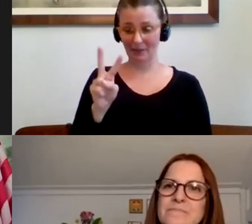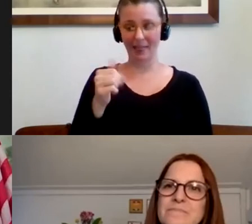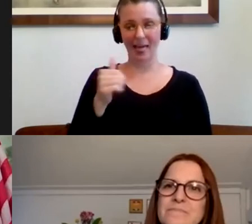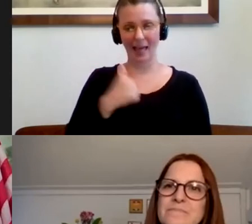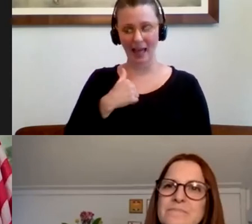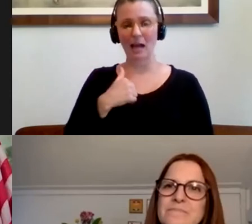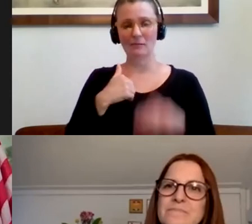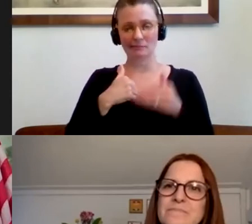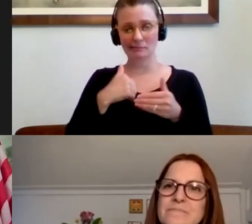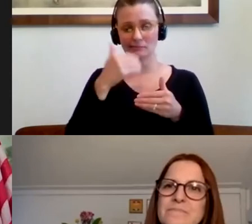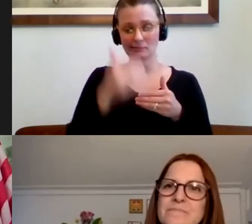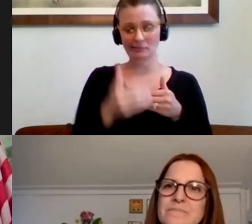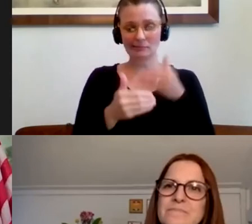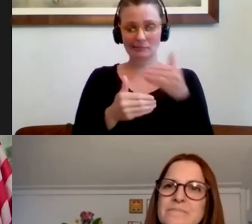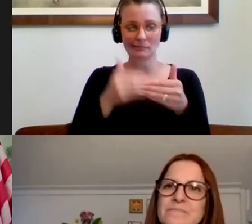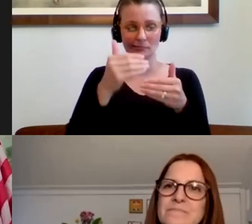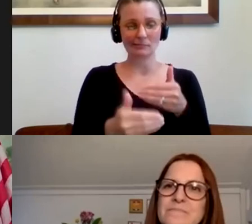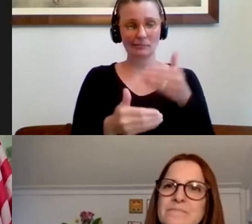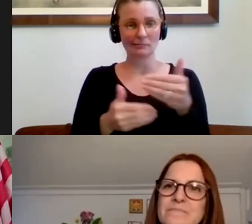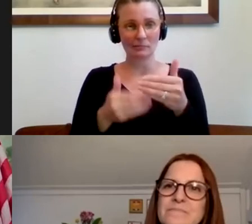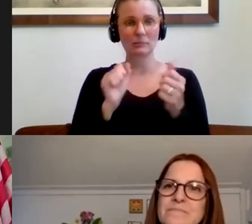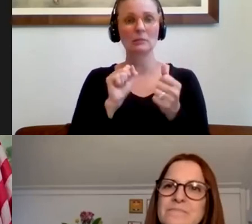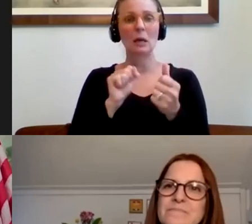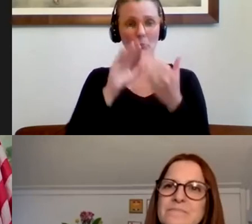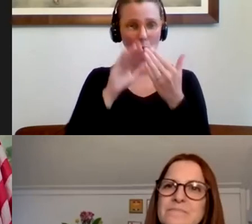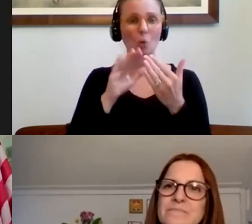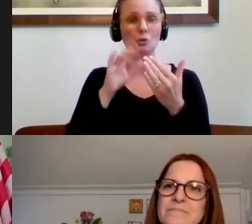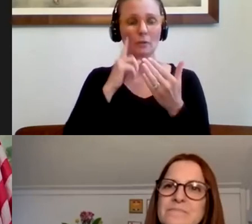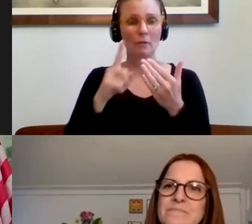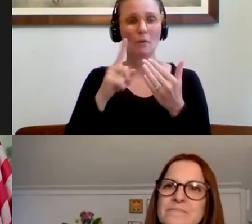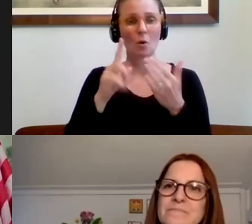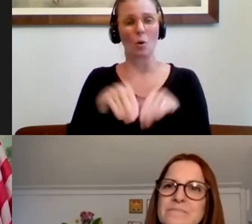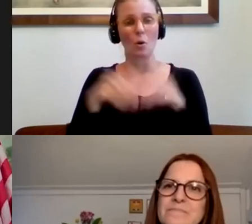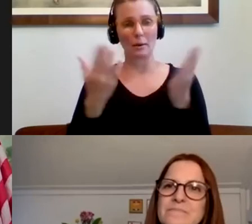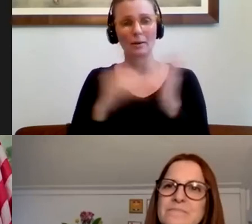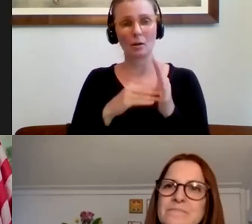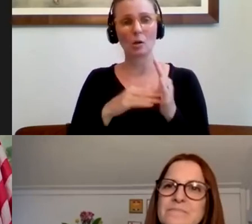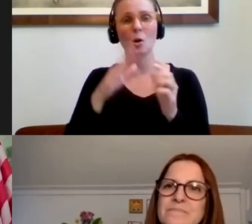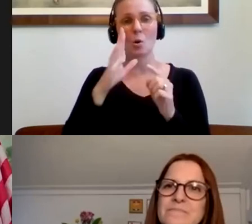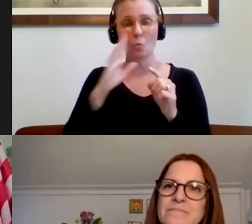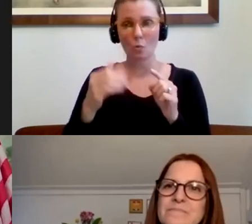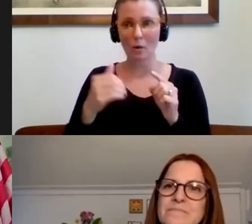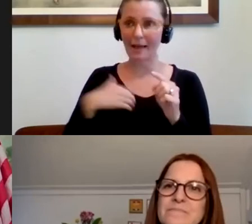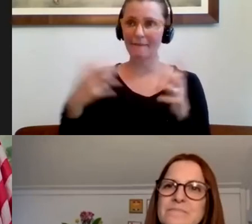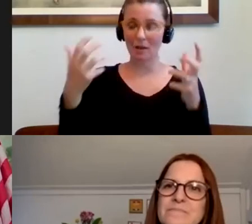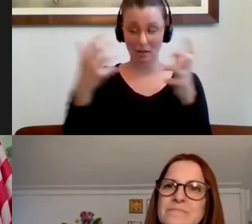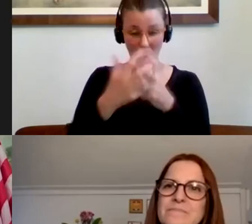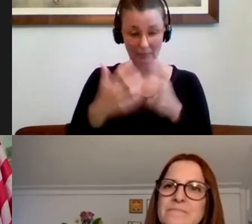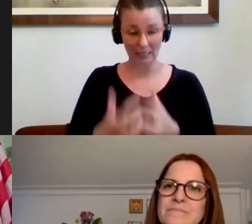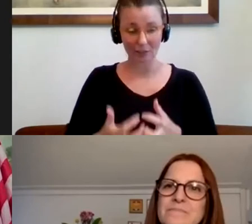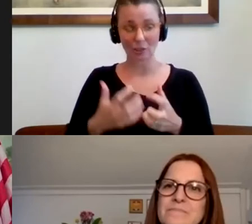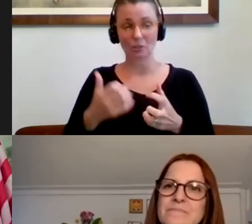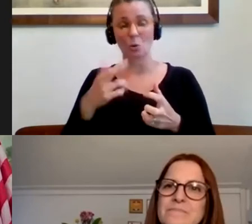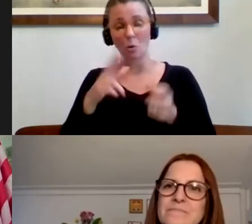operations, will there be any accommodations or restrictions for older employees with underlying conditions still